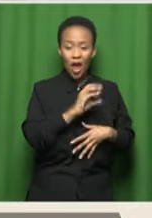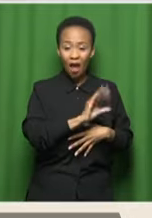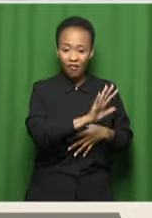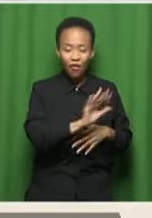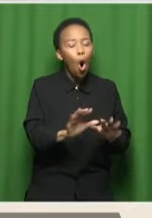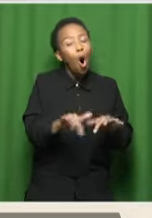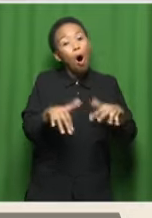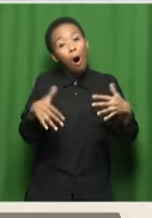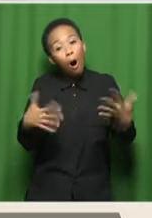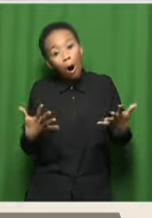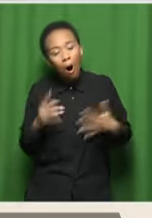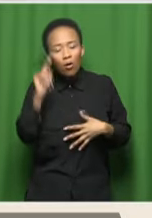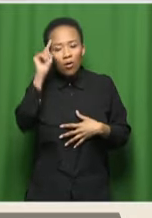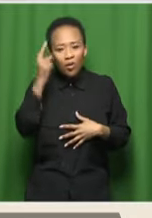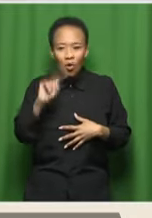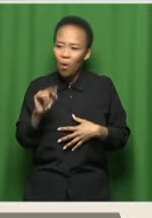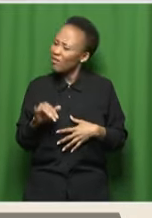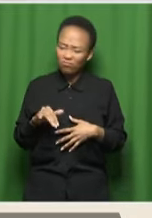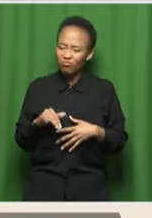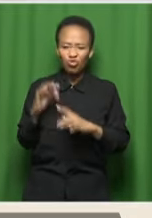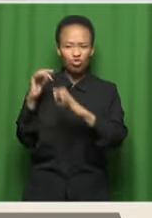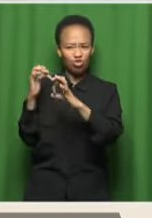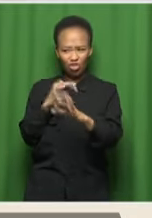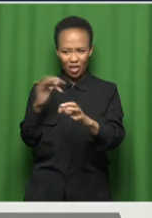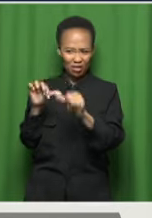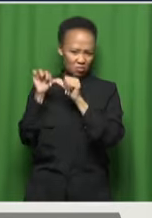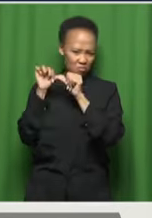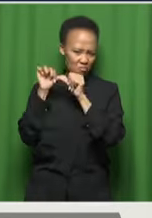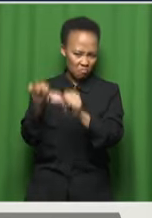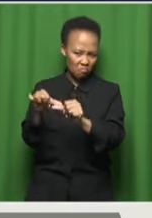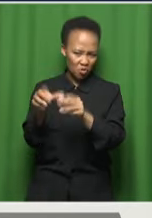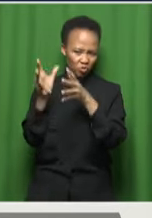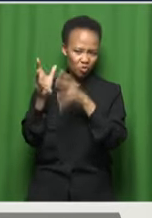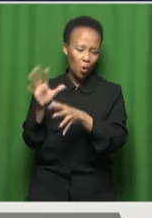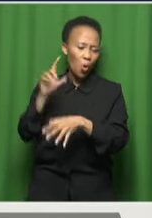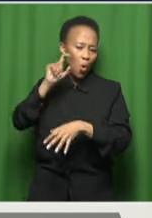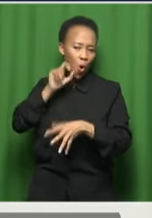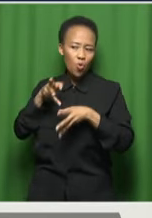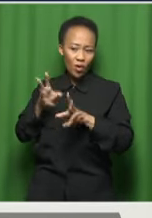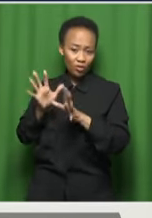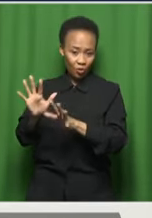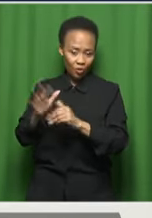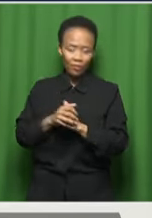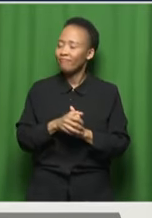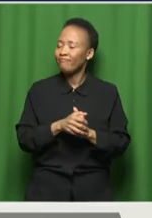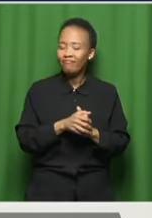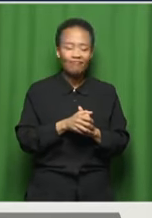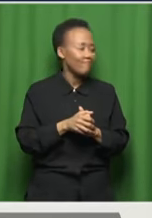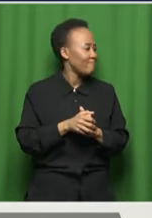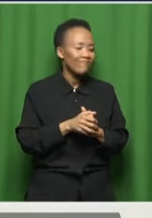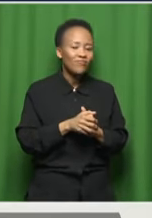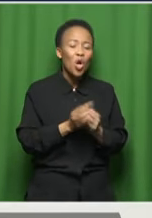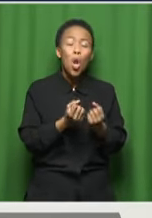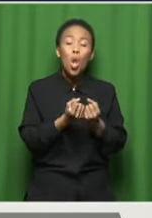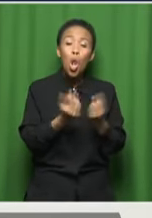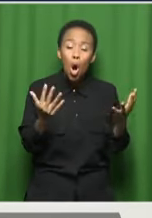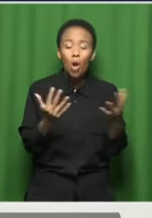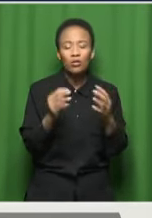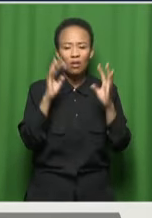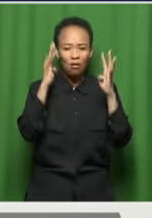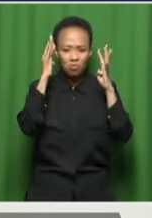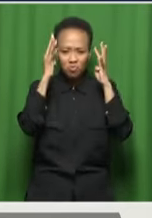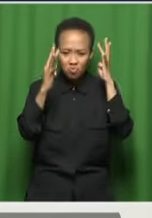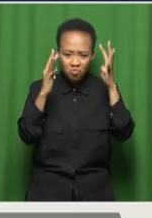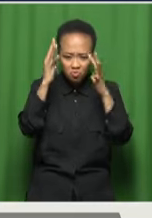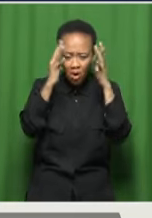music should just be left as it is? No, so, I mean, creativity is definitely there. There's a lot of creativity. So it's not just,